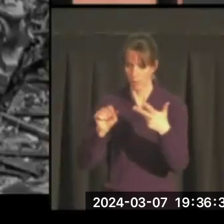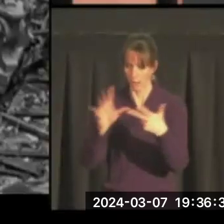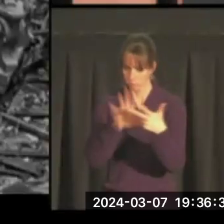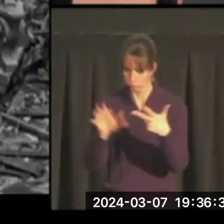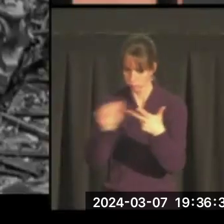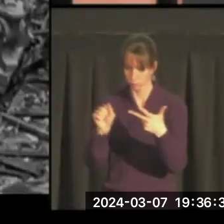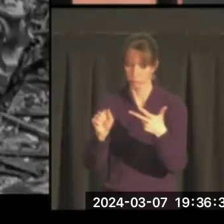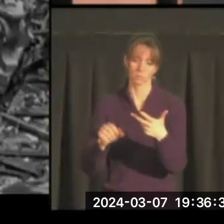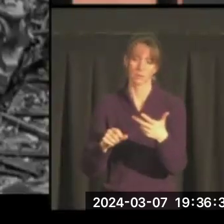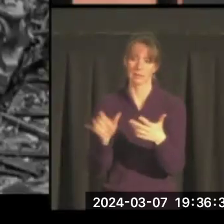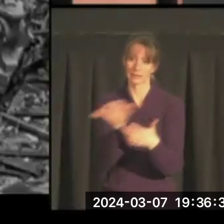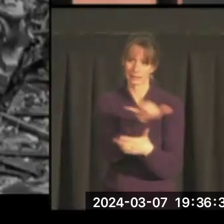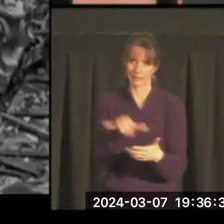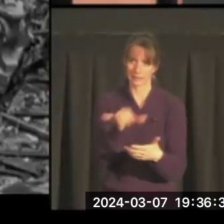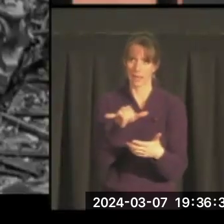same way that